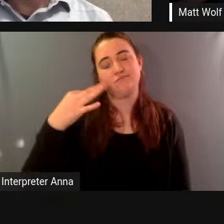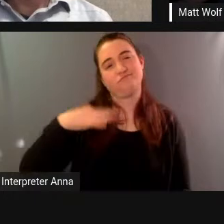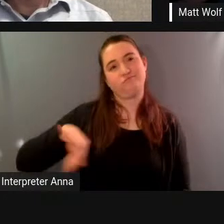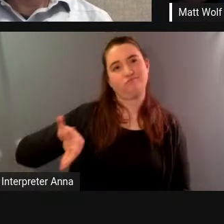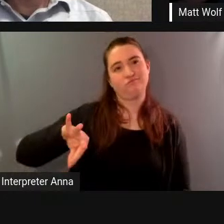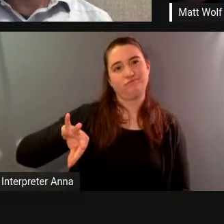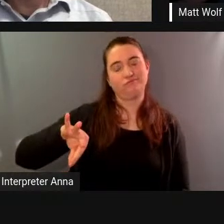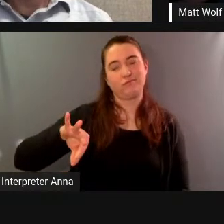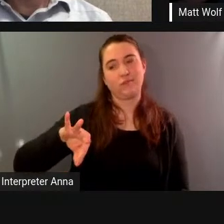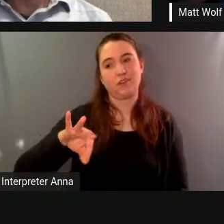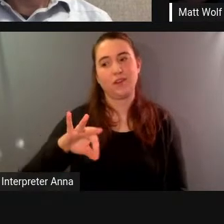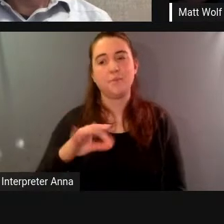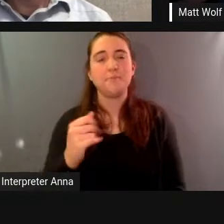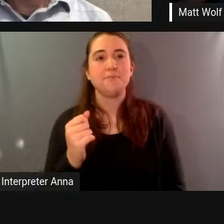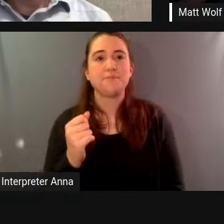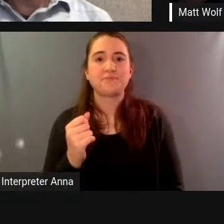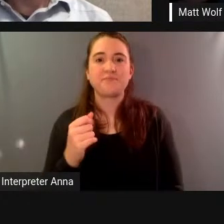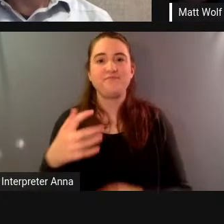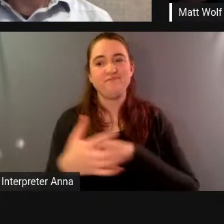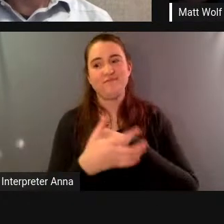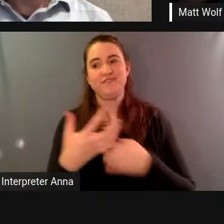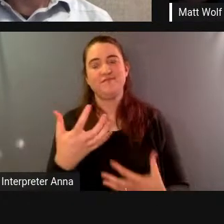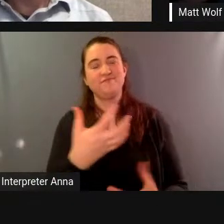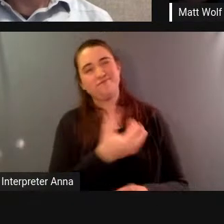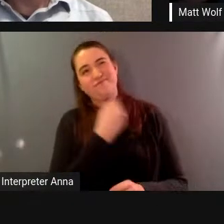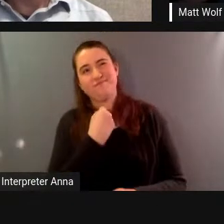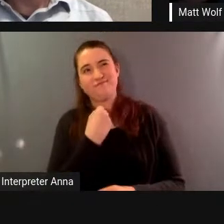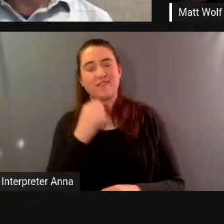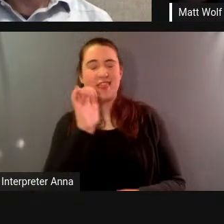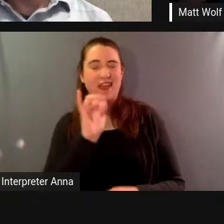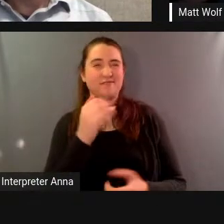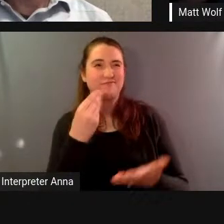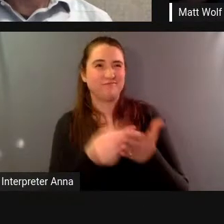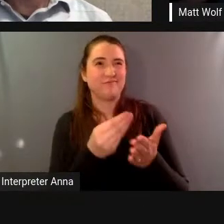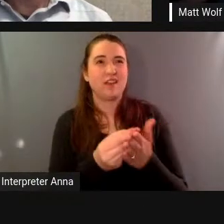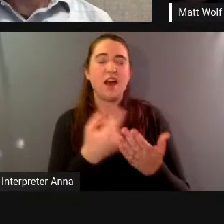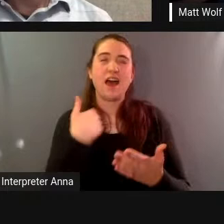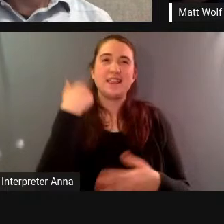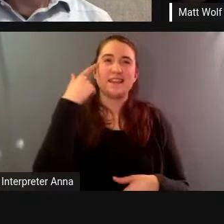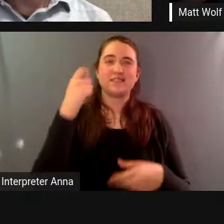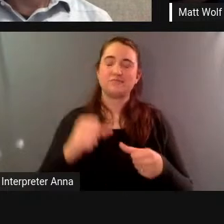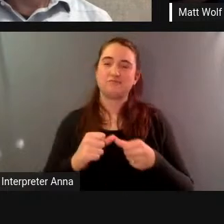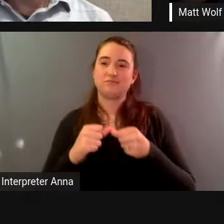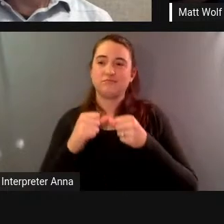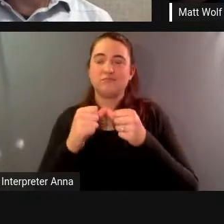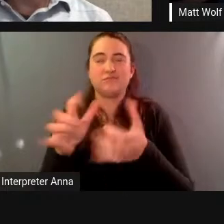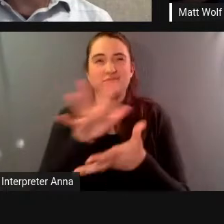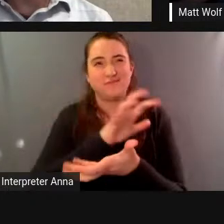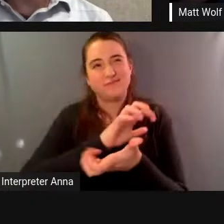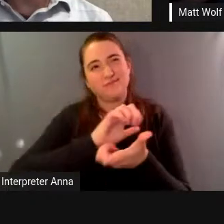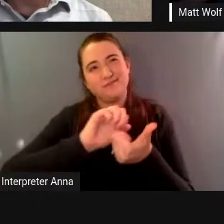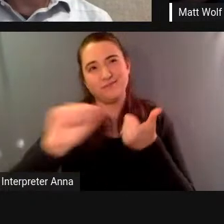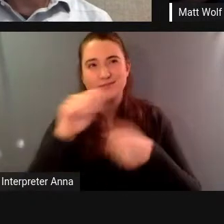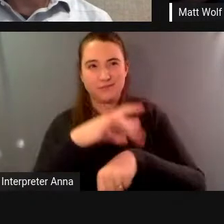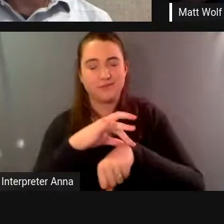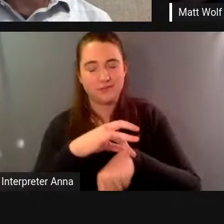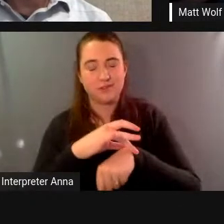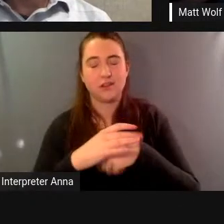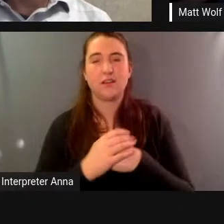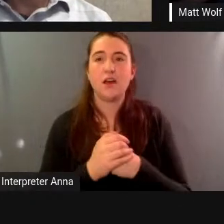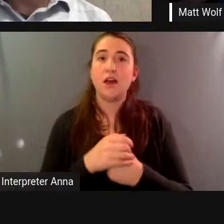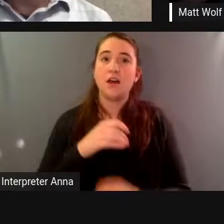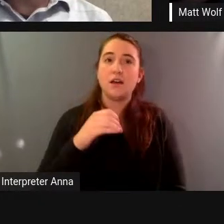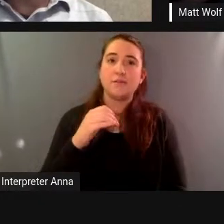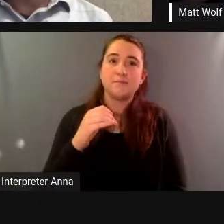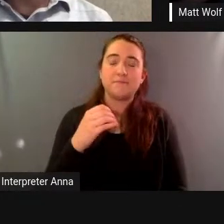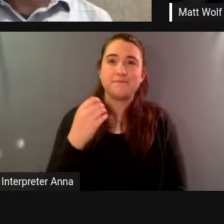of the destruction and the ongoing degradation of our planet but ed you know is it was a is a maverick he's